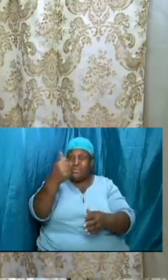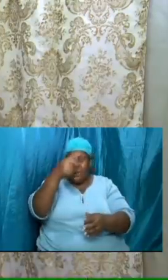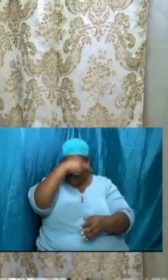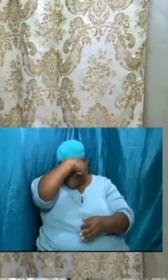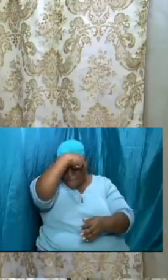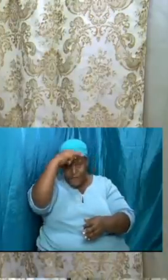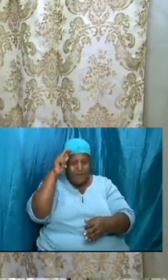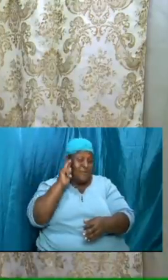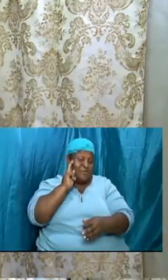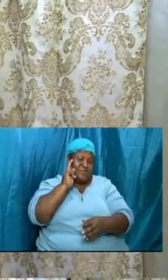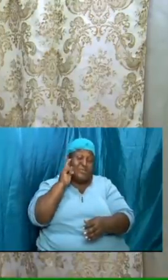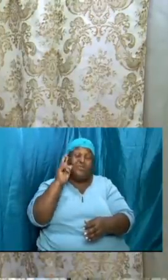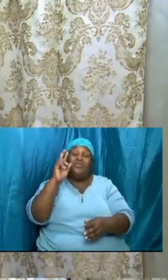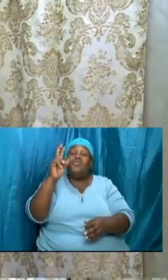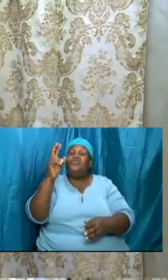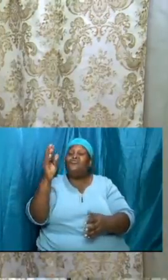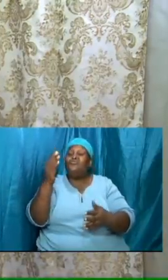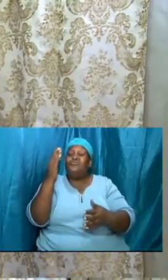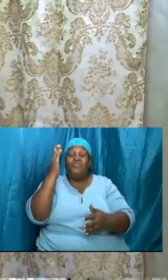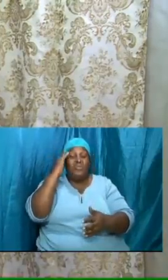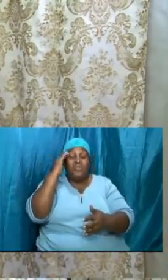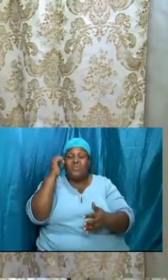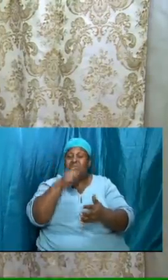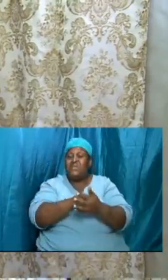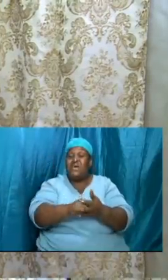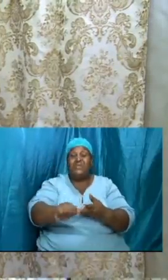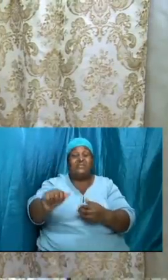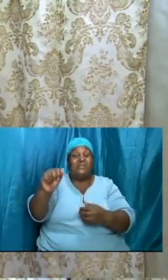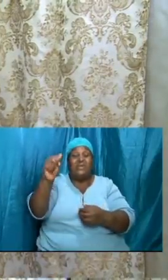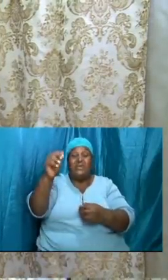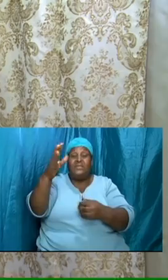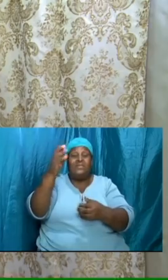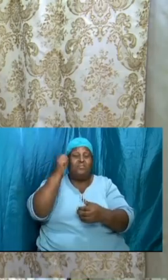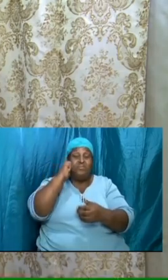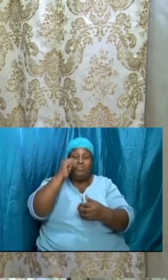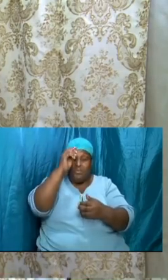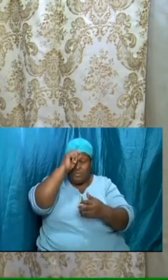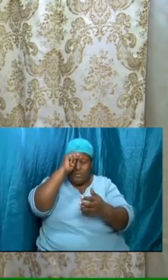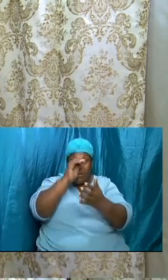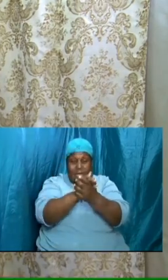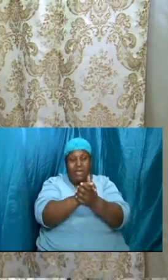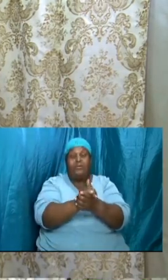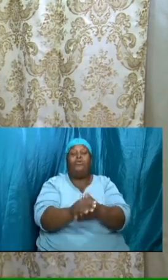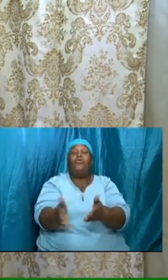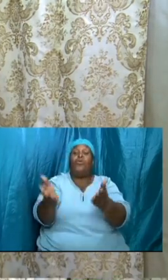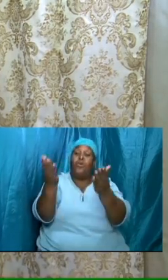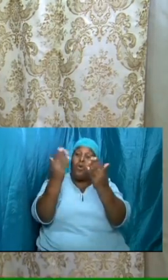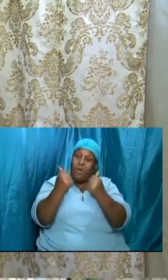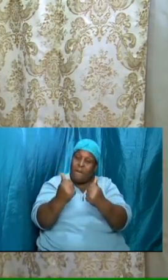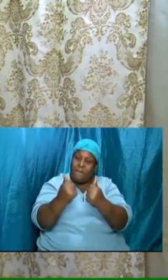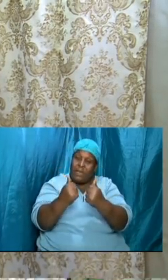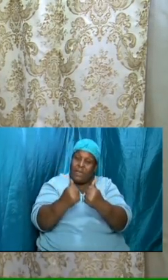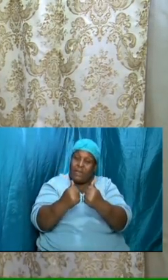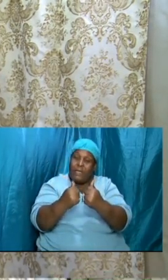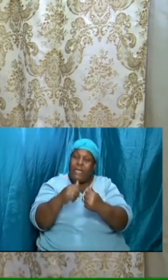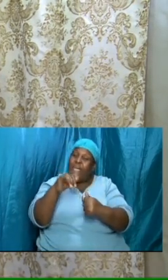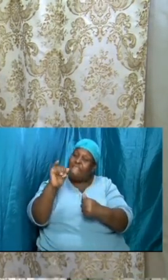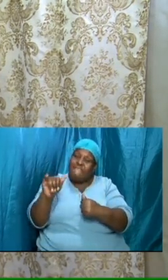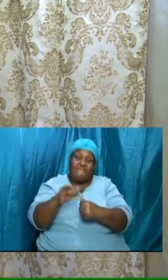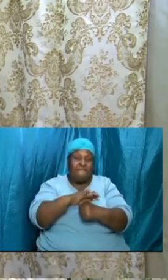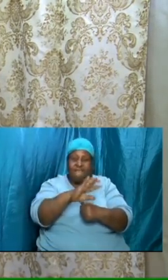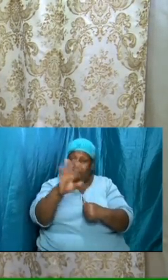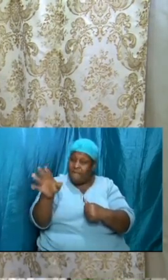all to have it all here and even here and yet did not make the adjustments